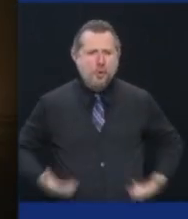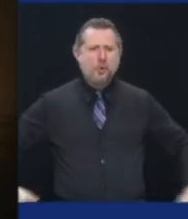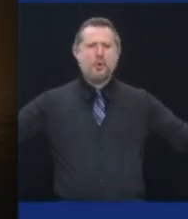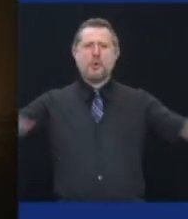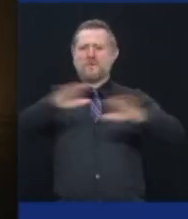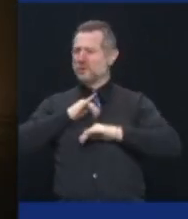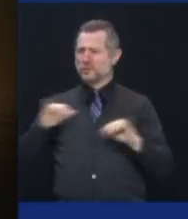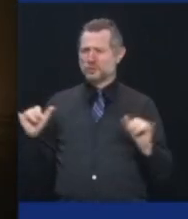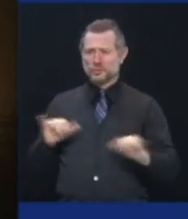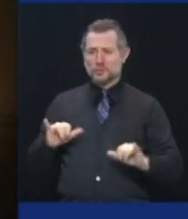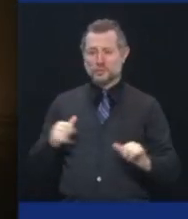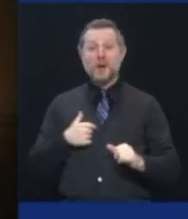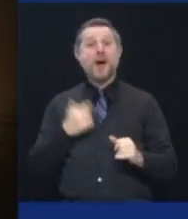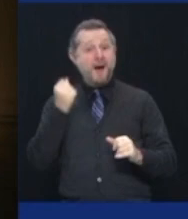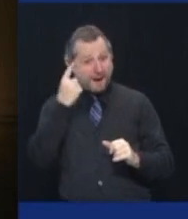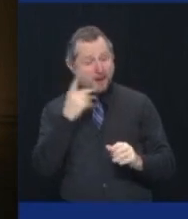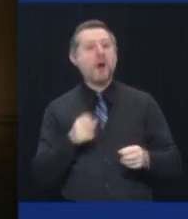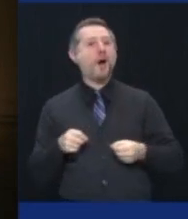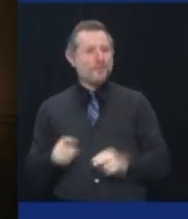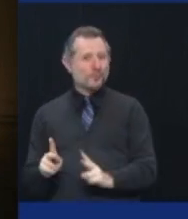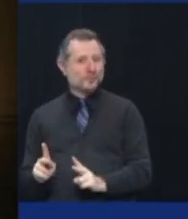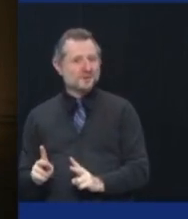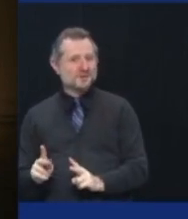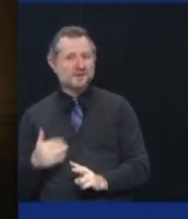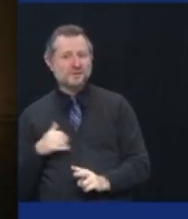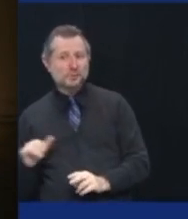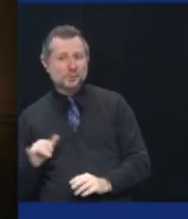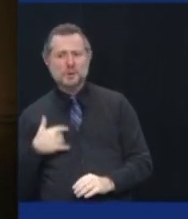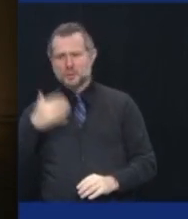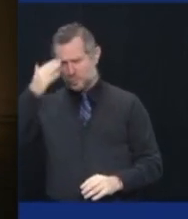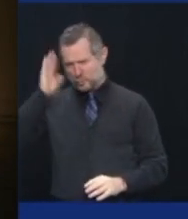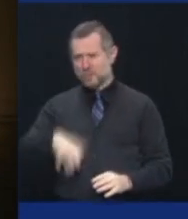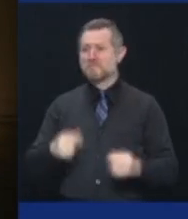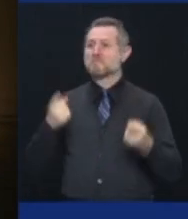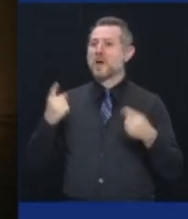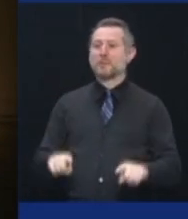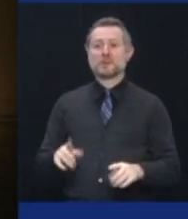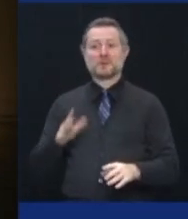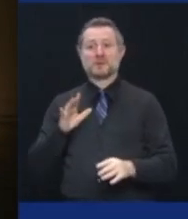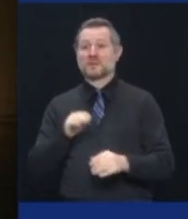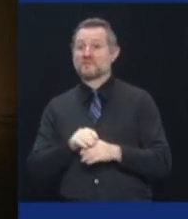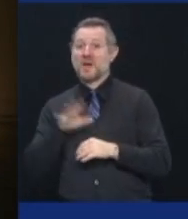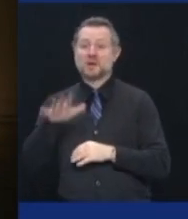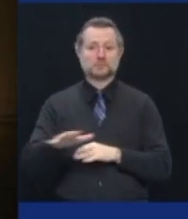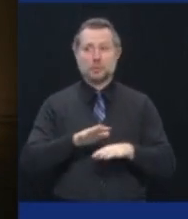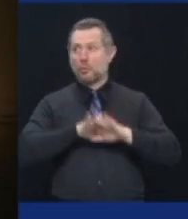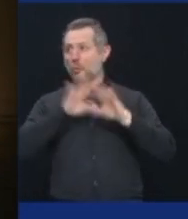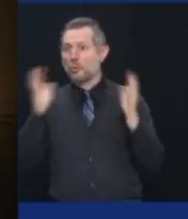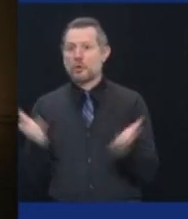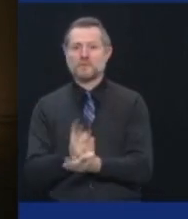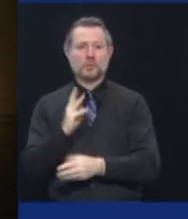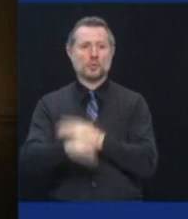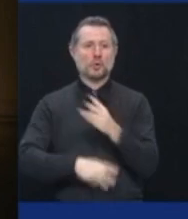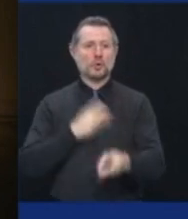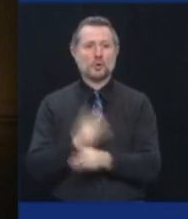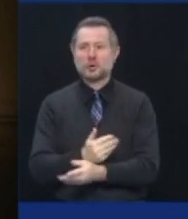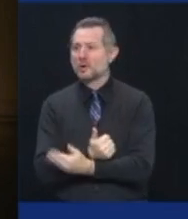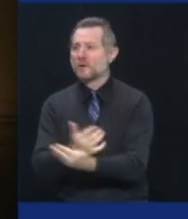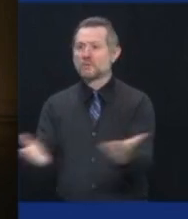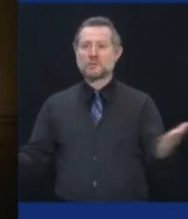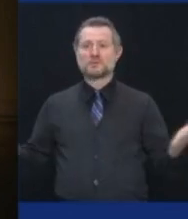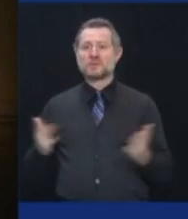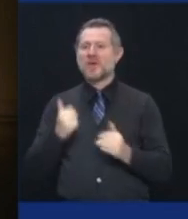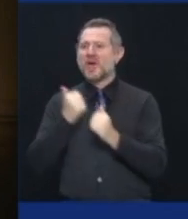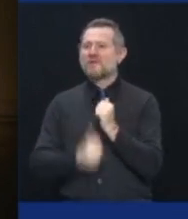understand the international trauma and disruption that COVID is causing. It has affected every aspect